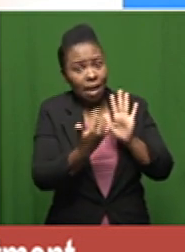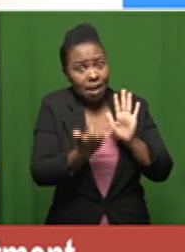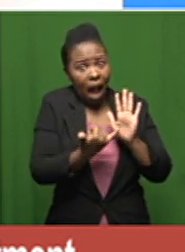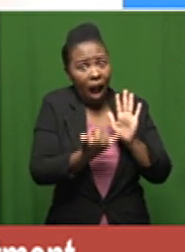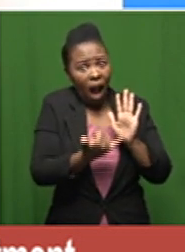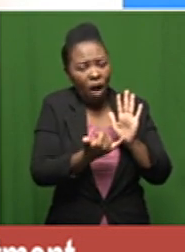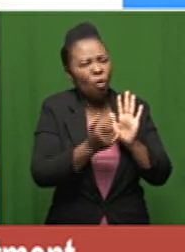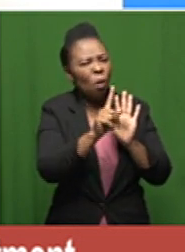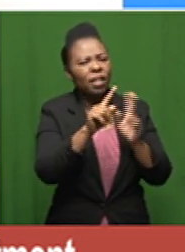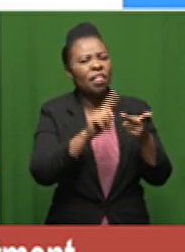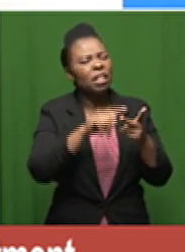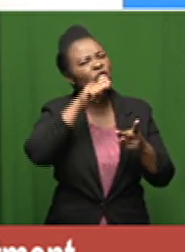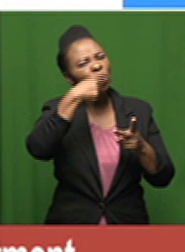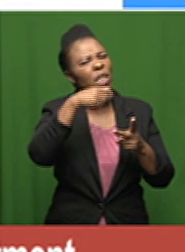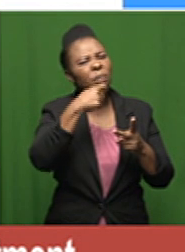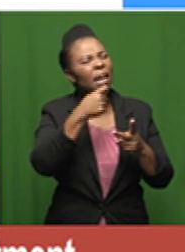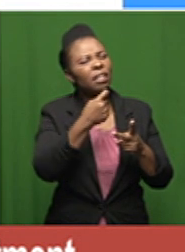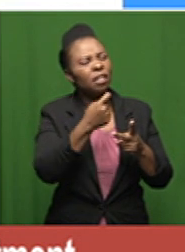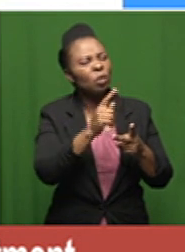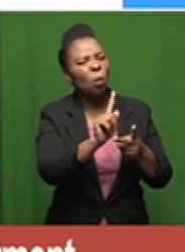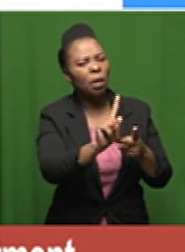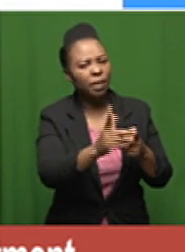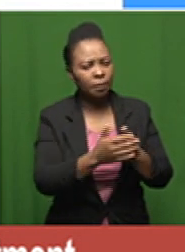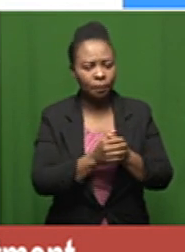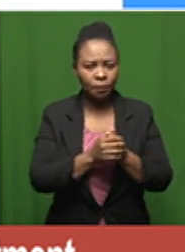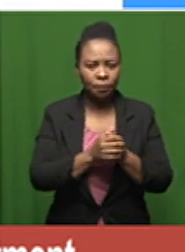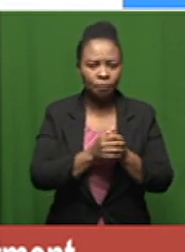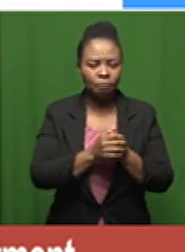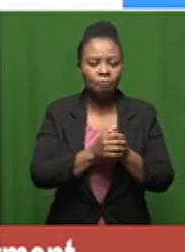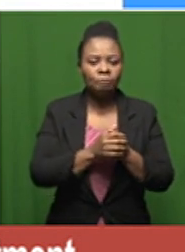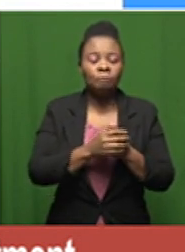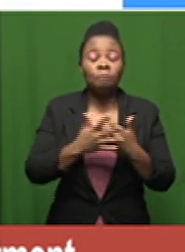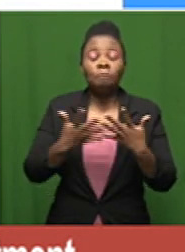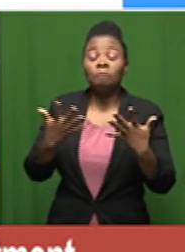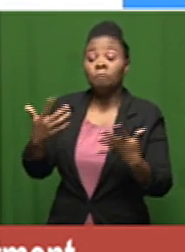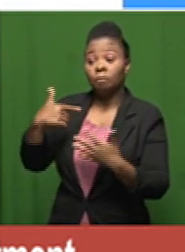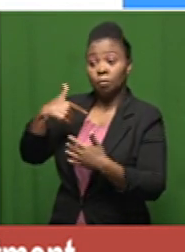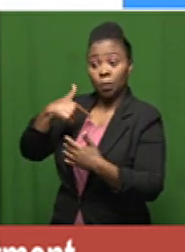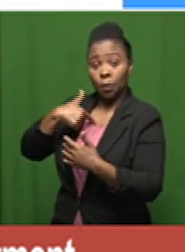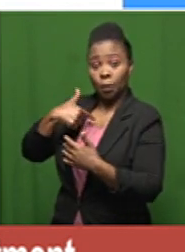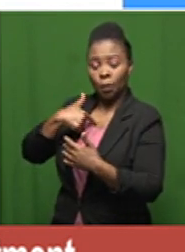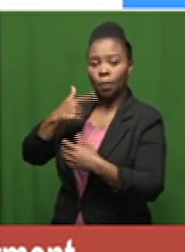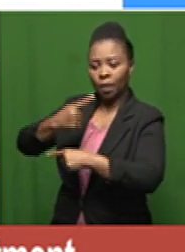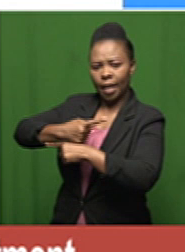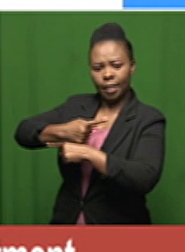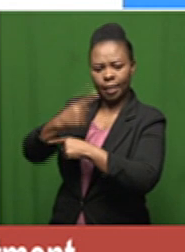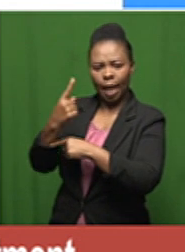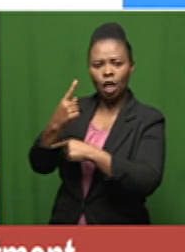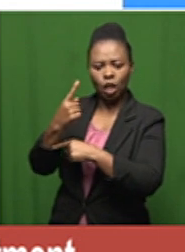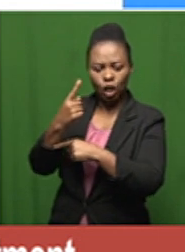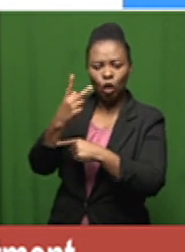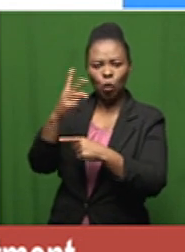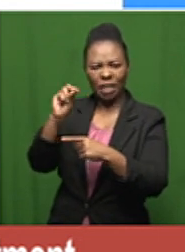and what form of treatment are you on so i'm actually on day 20 since i tested